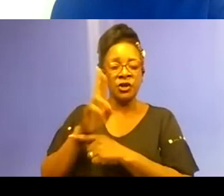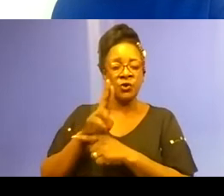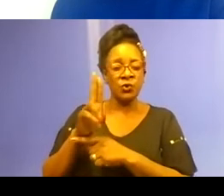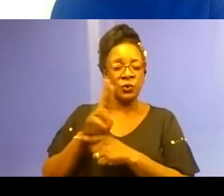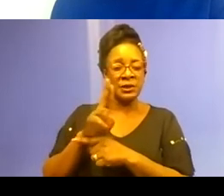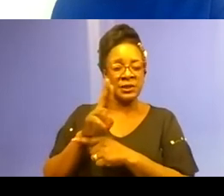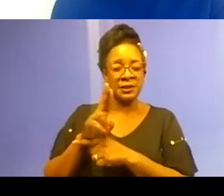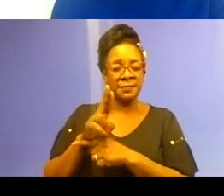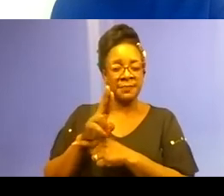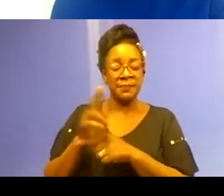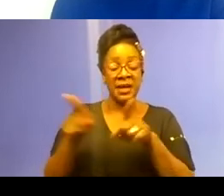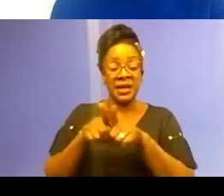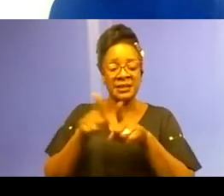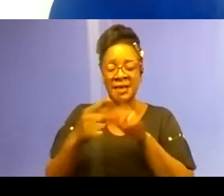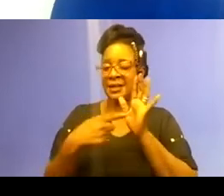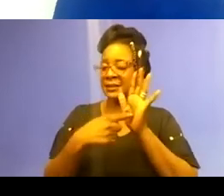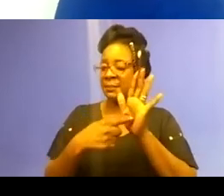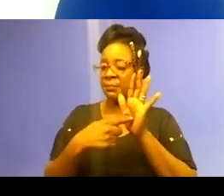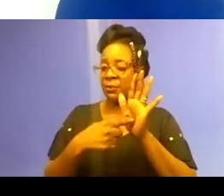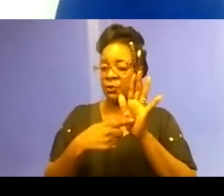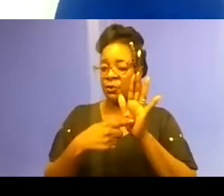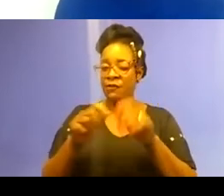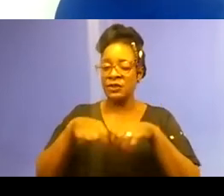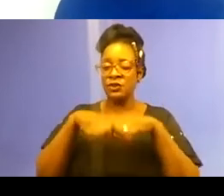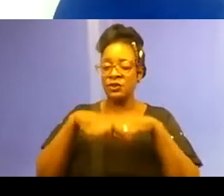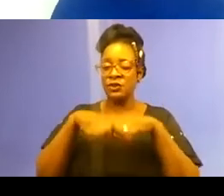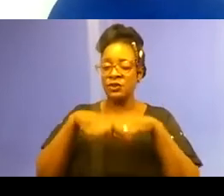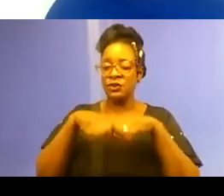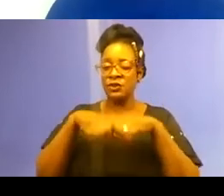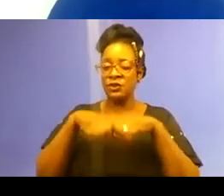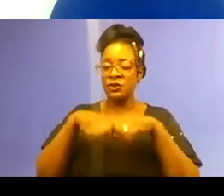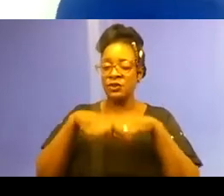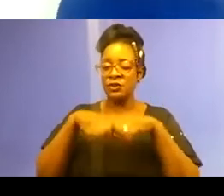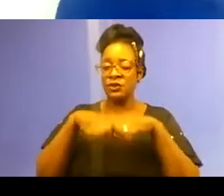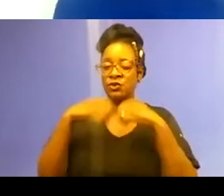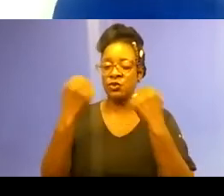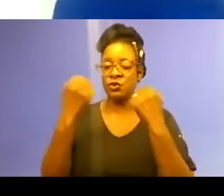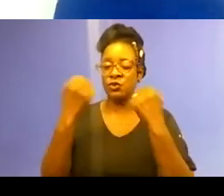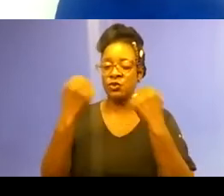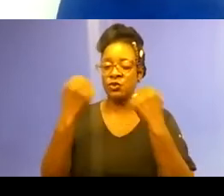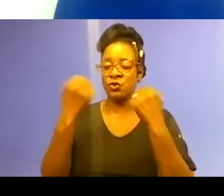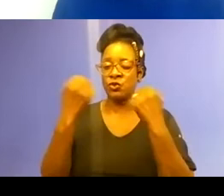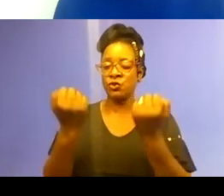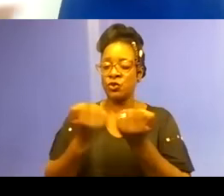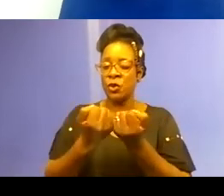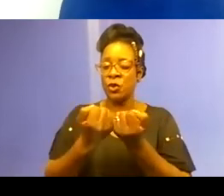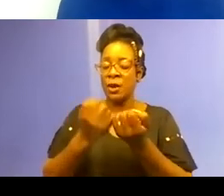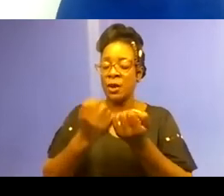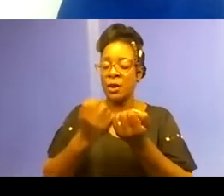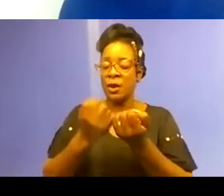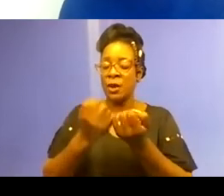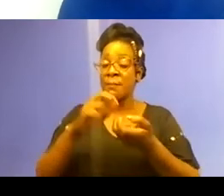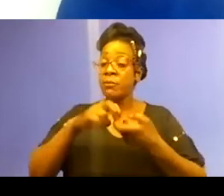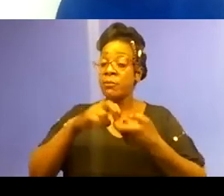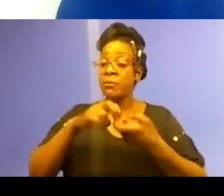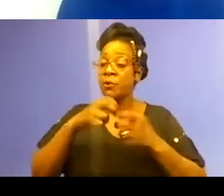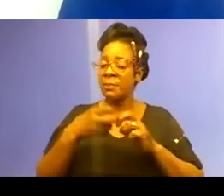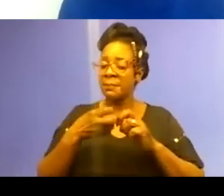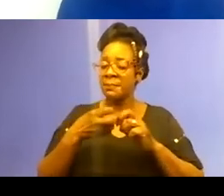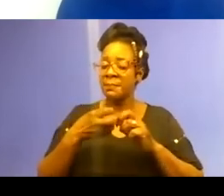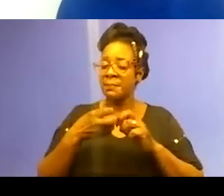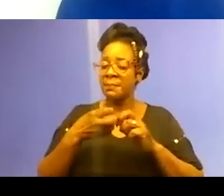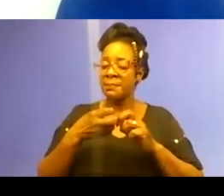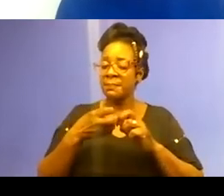example of a social problem that affects Black people as a group, and not, again, as a set of